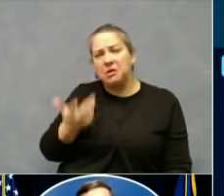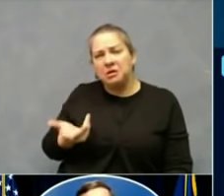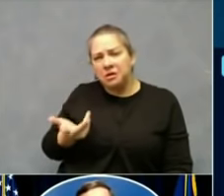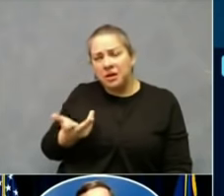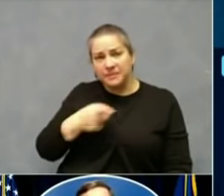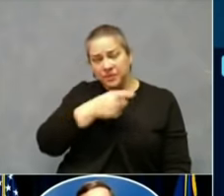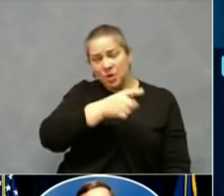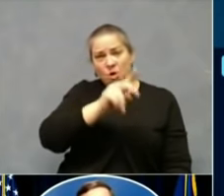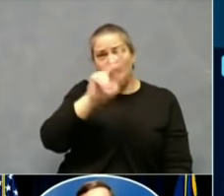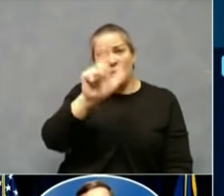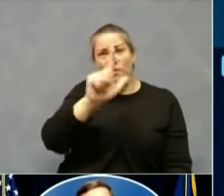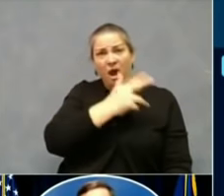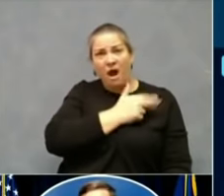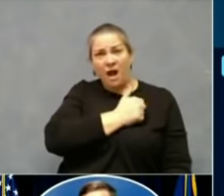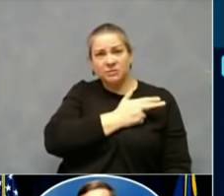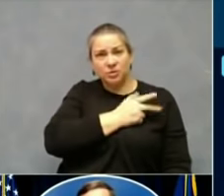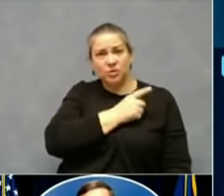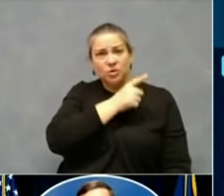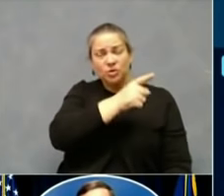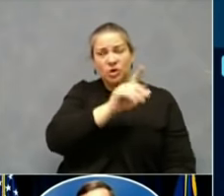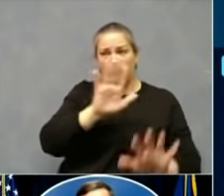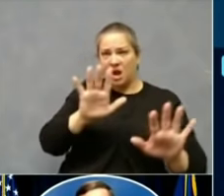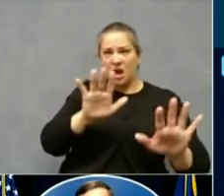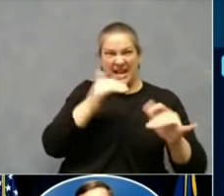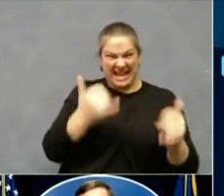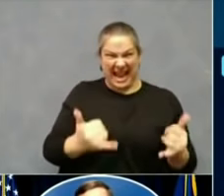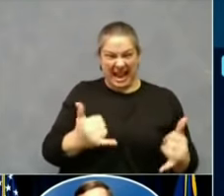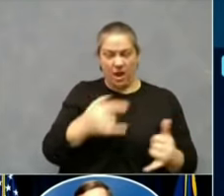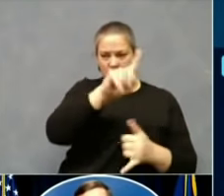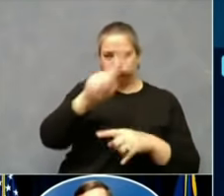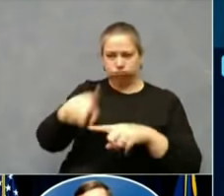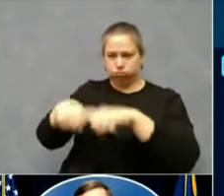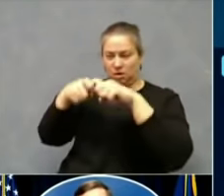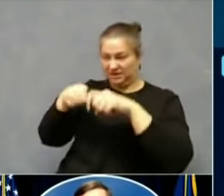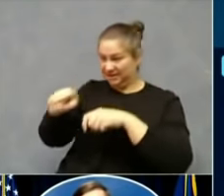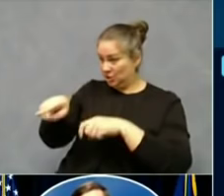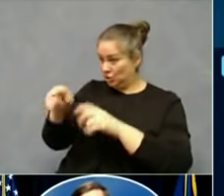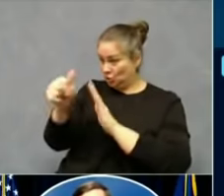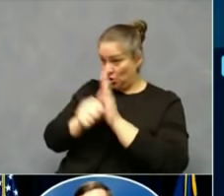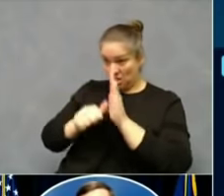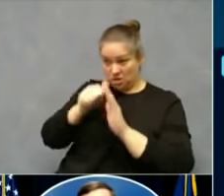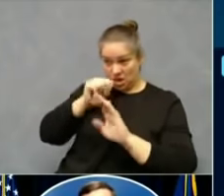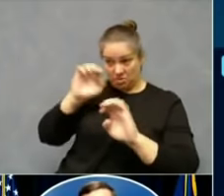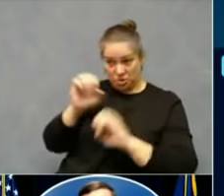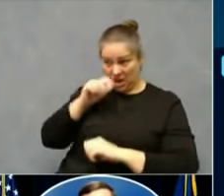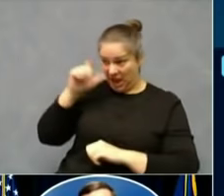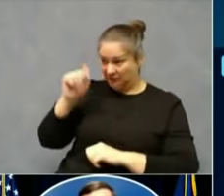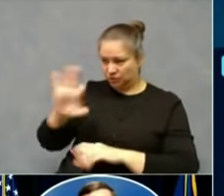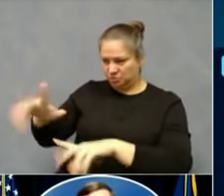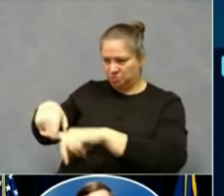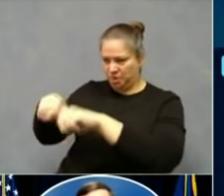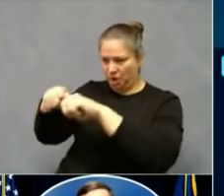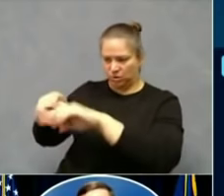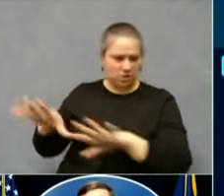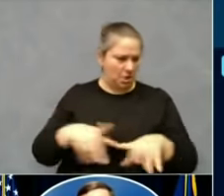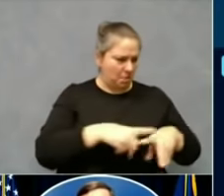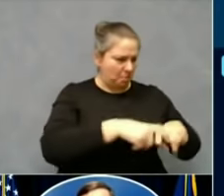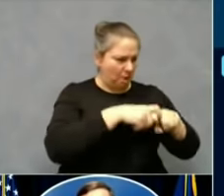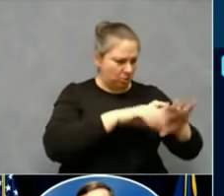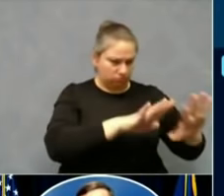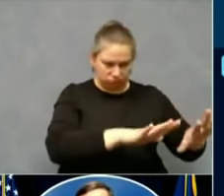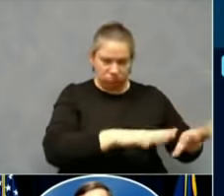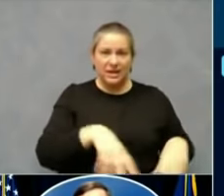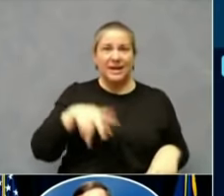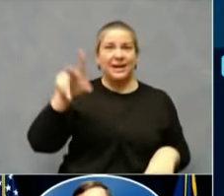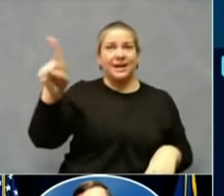elective surgeries right now because it's that bad. We have Pikeville Medical Center. We have King's Daughter. When we have